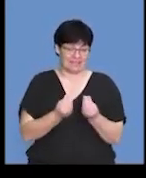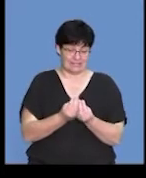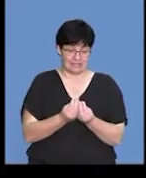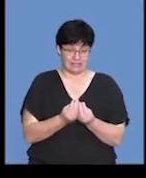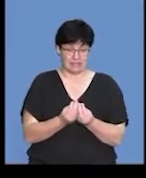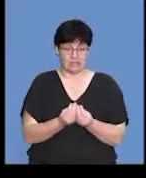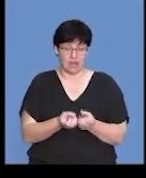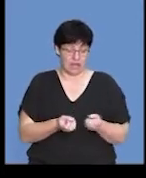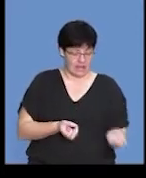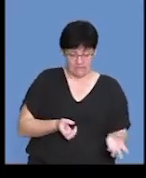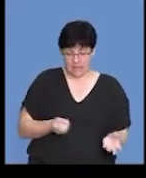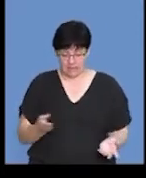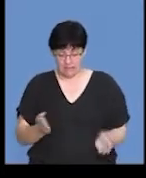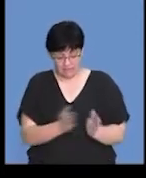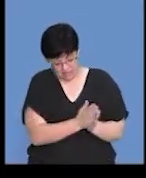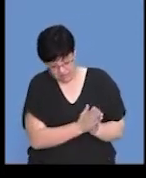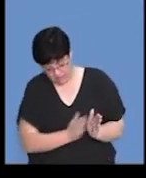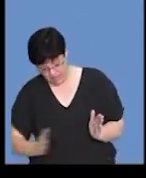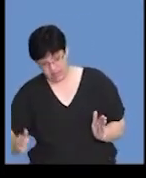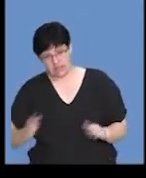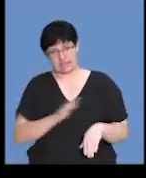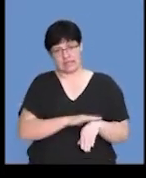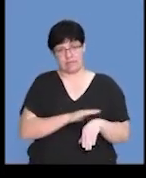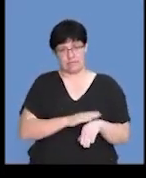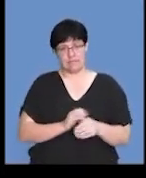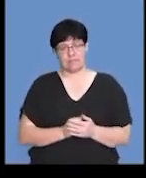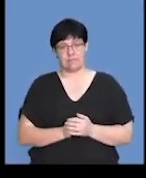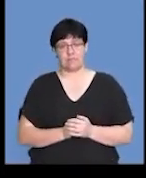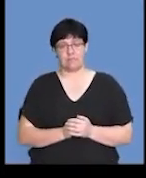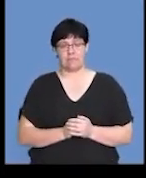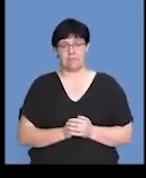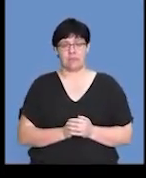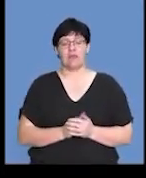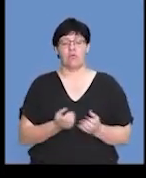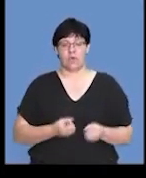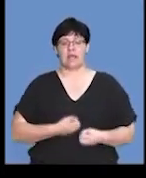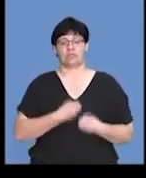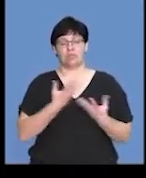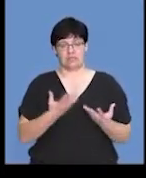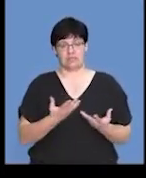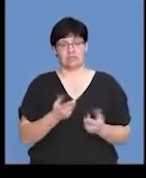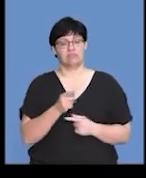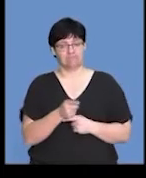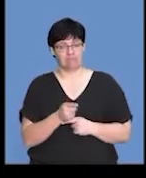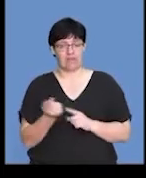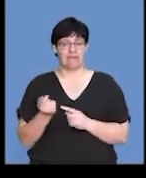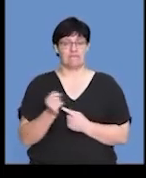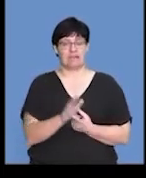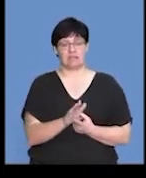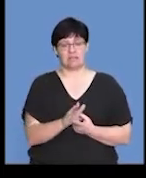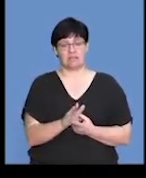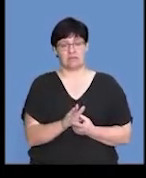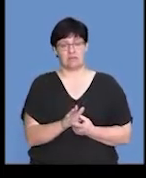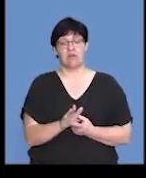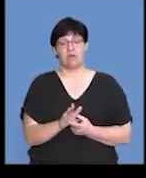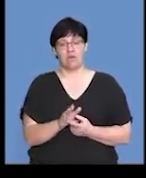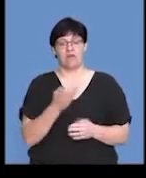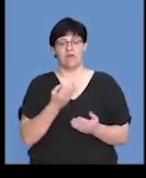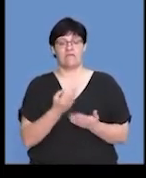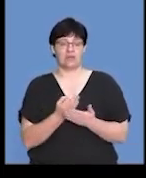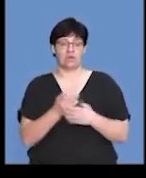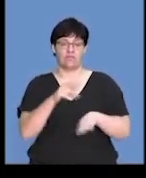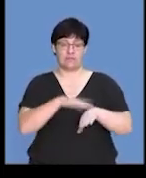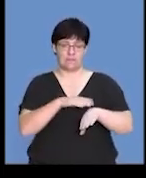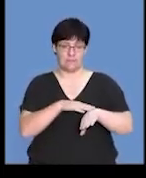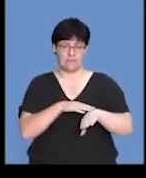on the individuals over a period of time. So, we're expressing the effect of those as a factor of time.